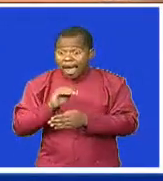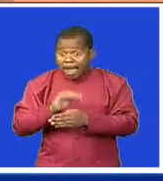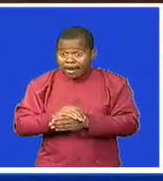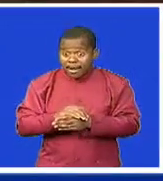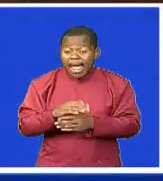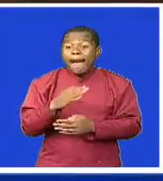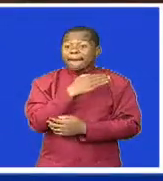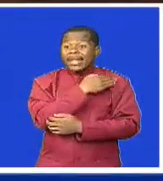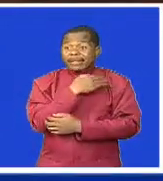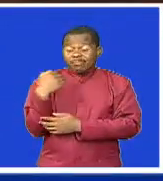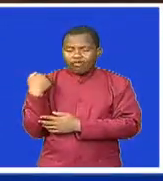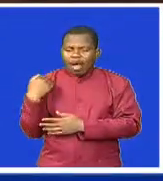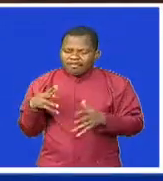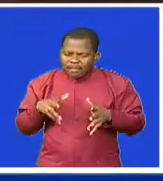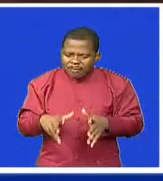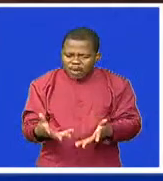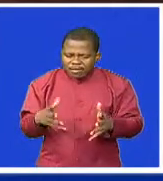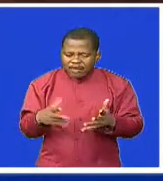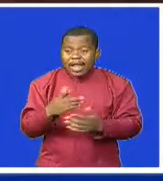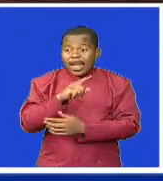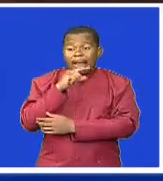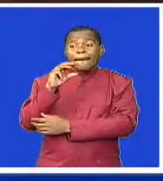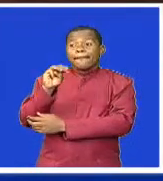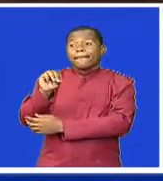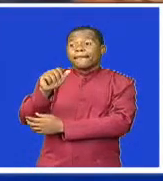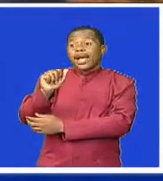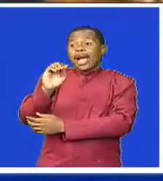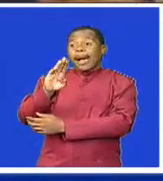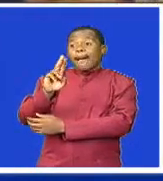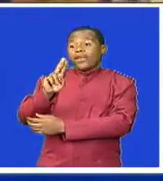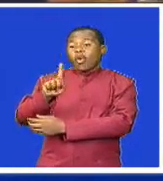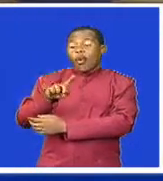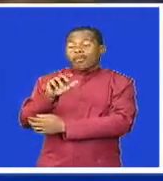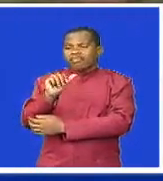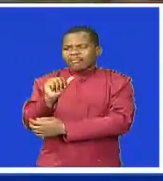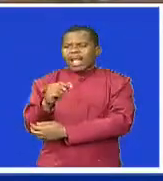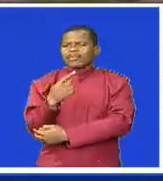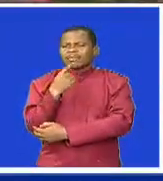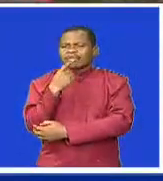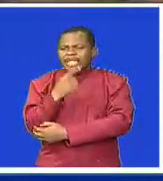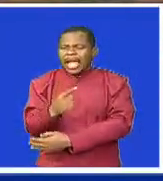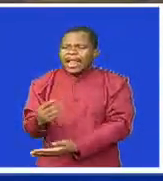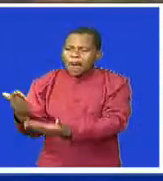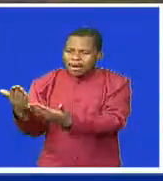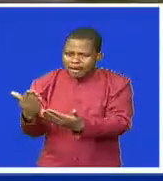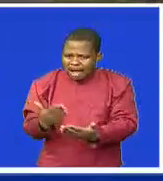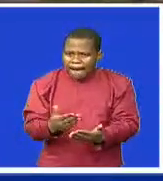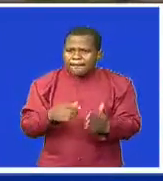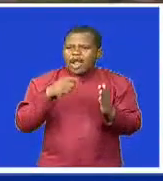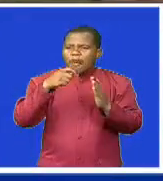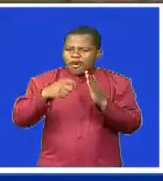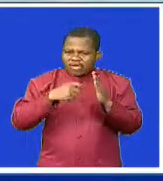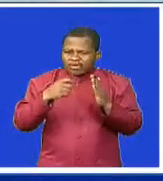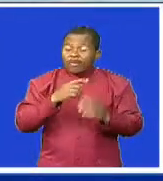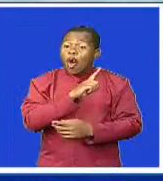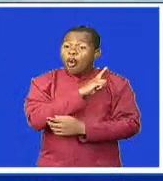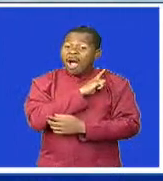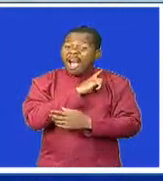Mabuza, says they welcome this initiative. It is government's directive to have these projects launched around the country.